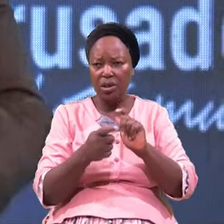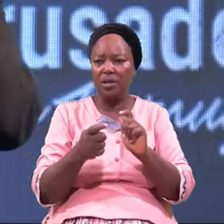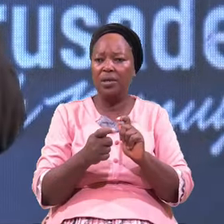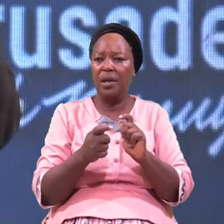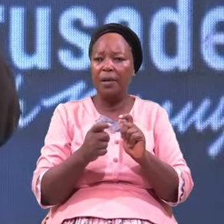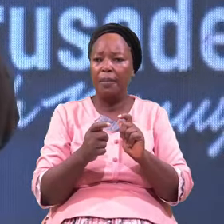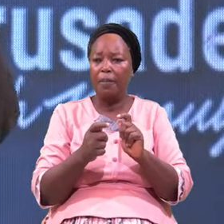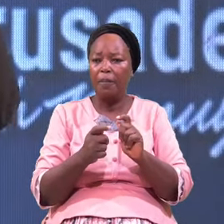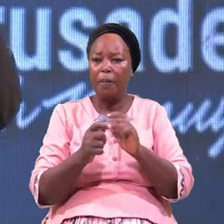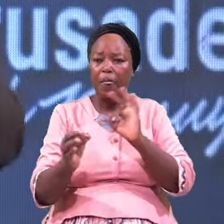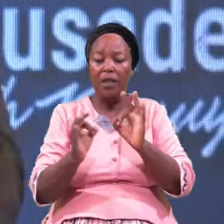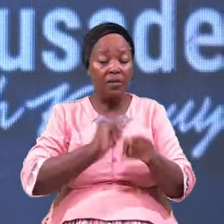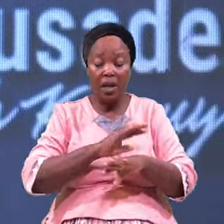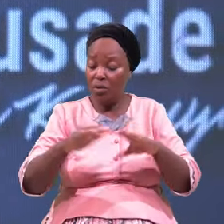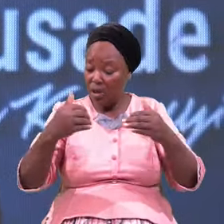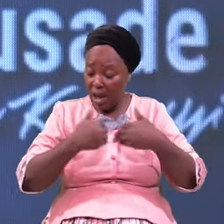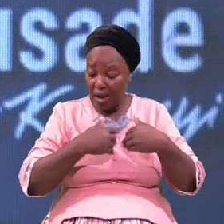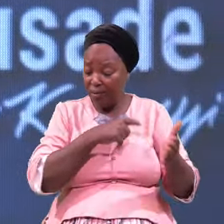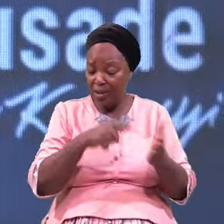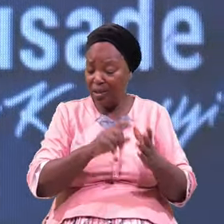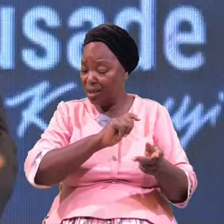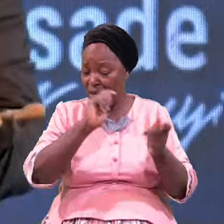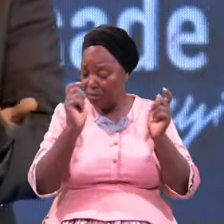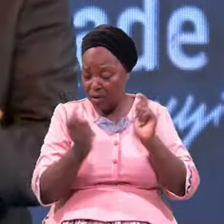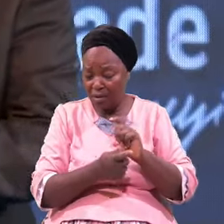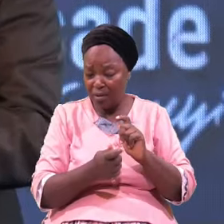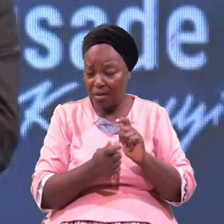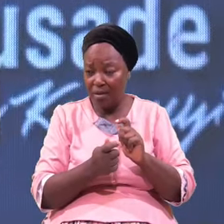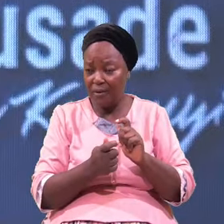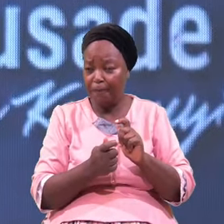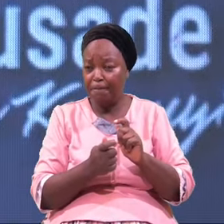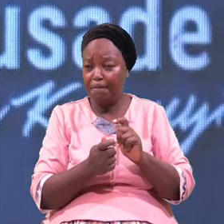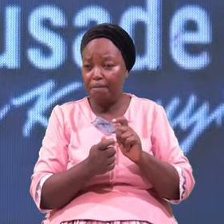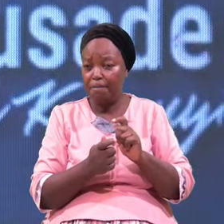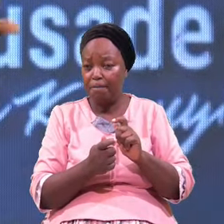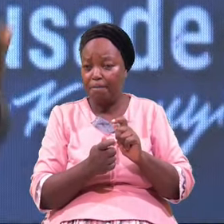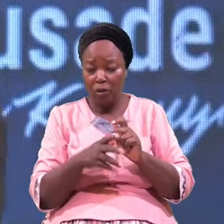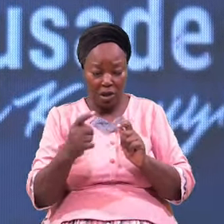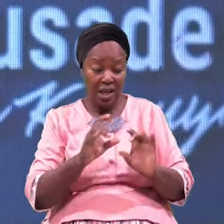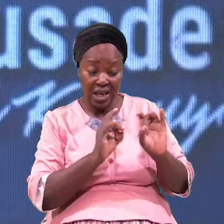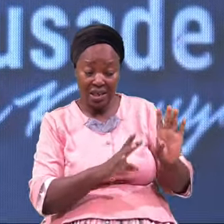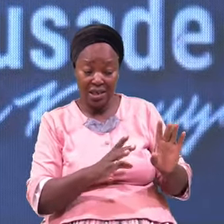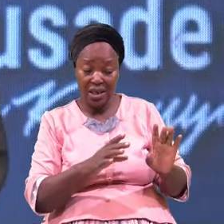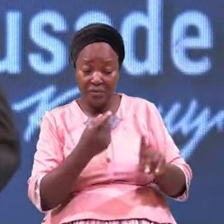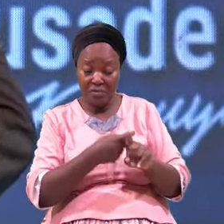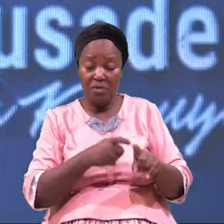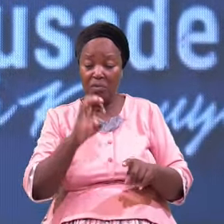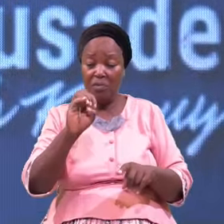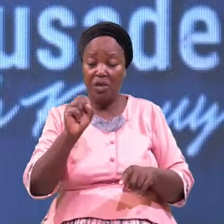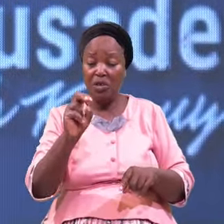If I Don't Have This Transformation The Hatred Was Is Is Will Continue